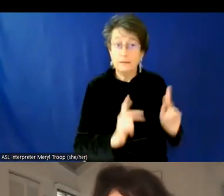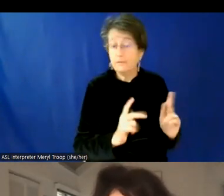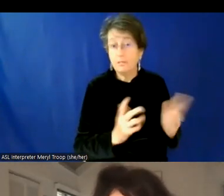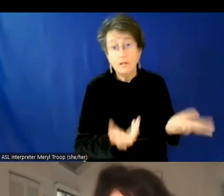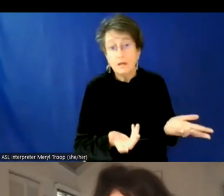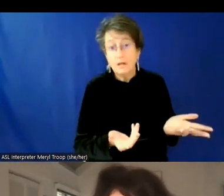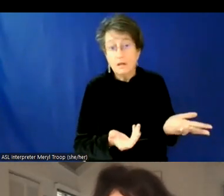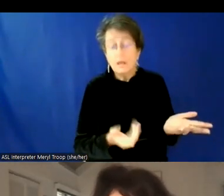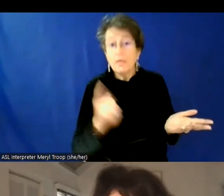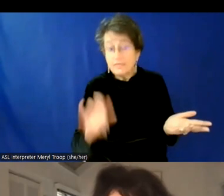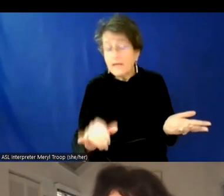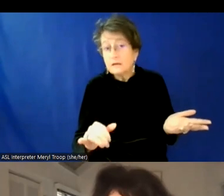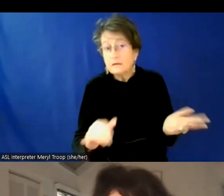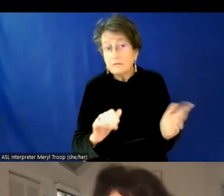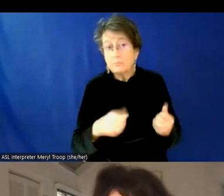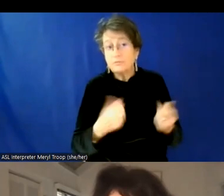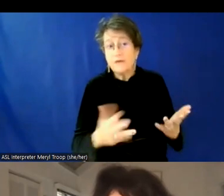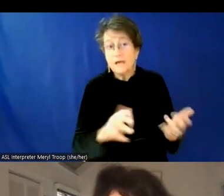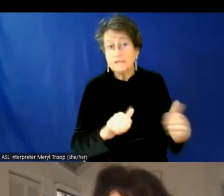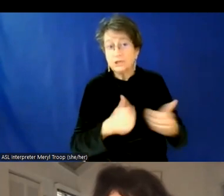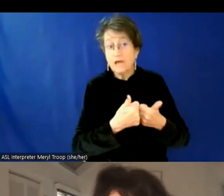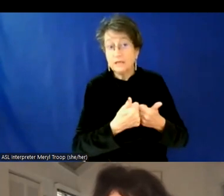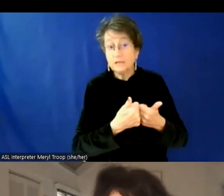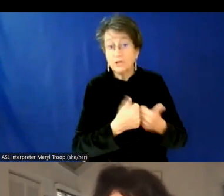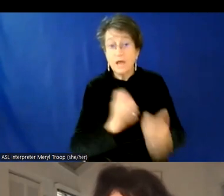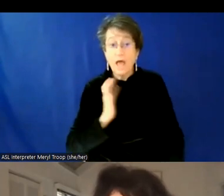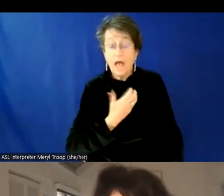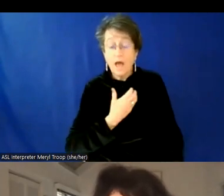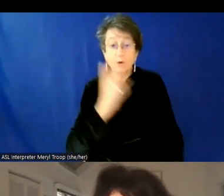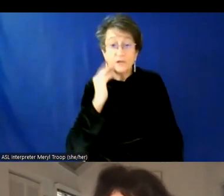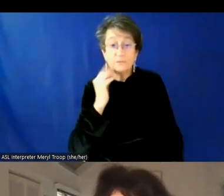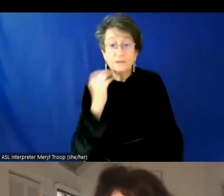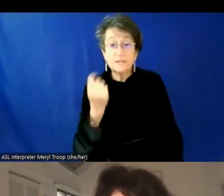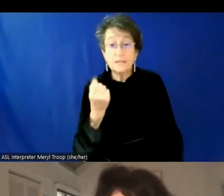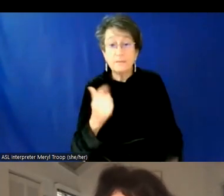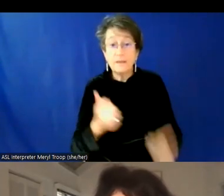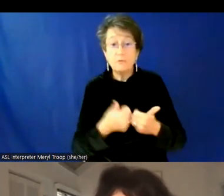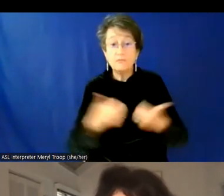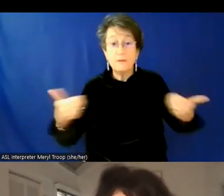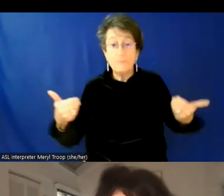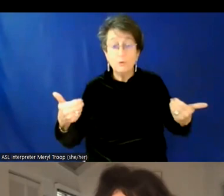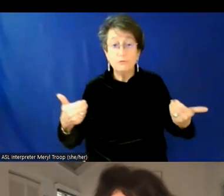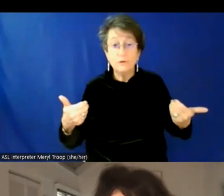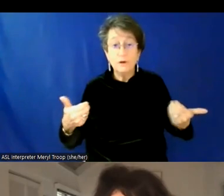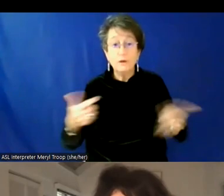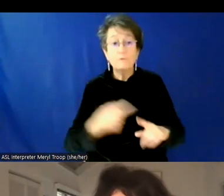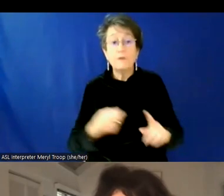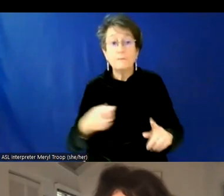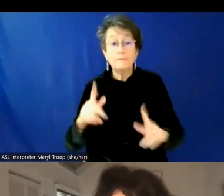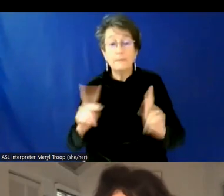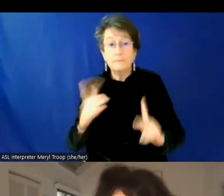I think that presents some challenges because I think our experiences are just a little bit farther removed from the experiences of most of the people we interact with.